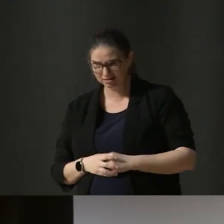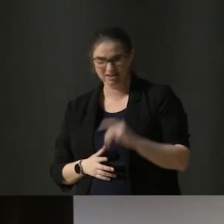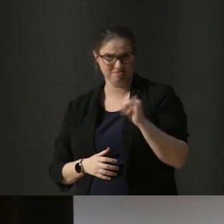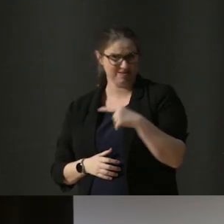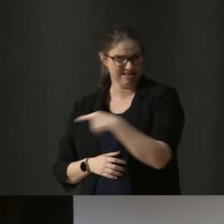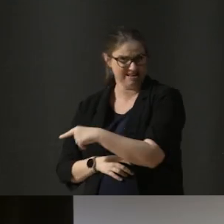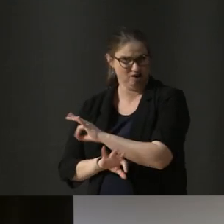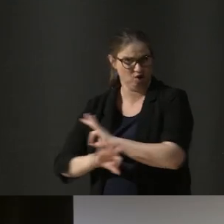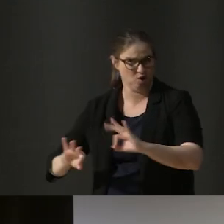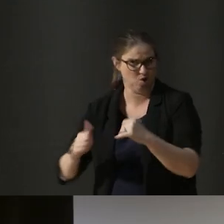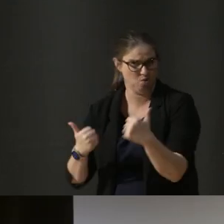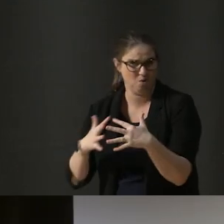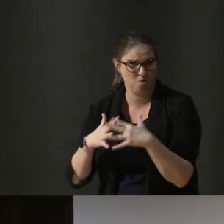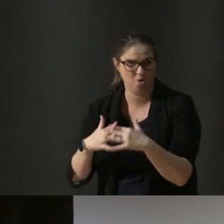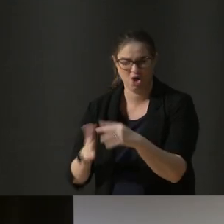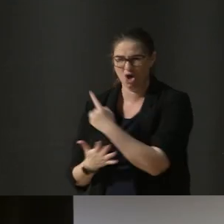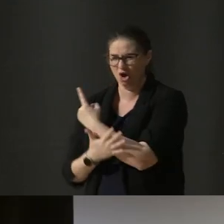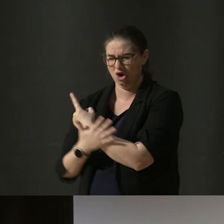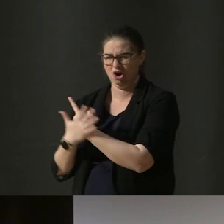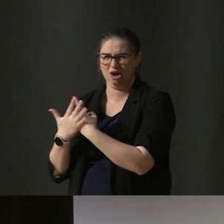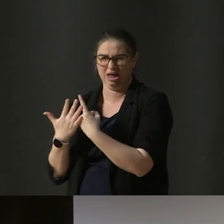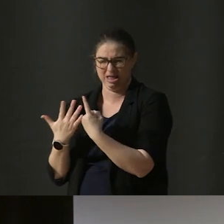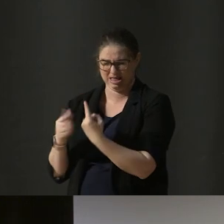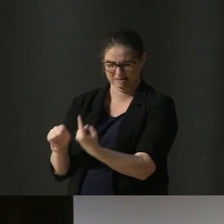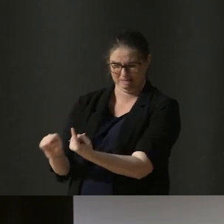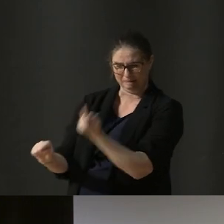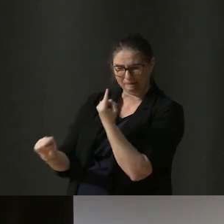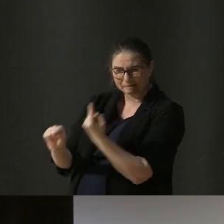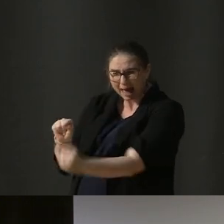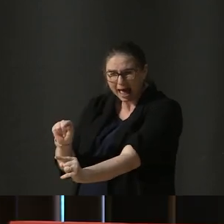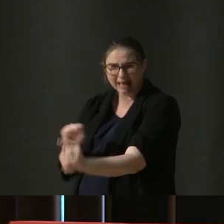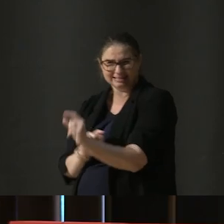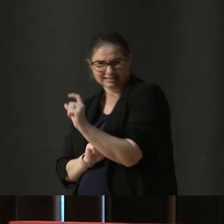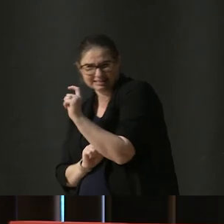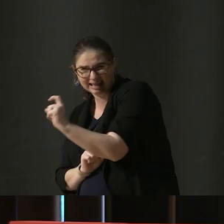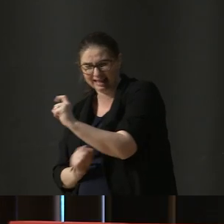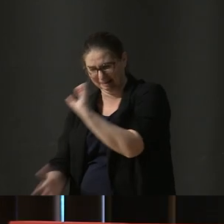he's not cut out for this if he only managed to scrape through with the bare minimum pass mark.